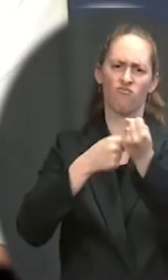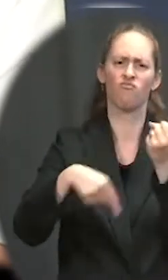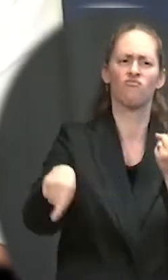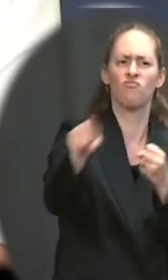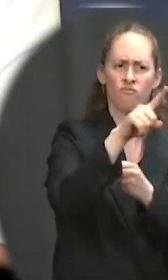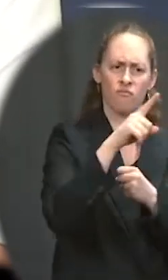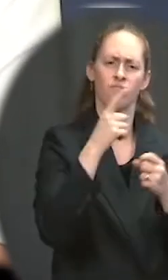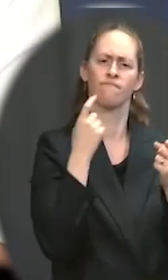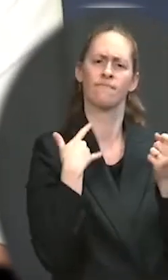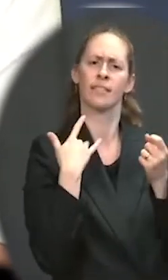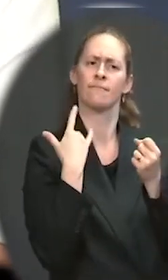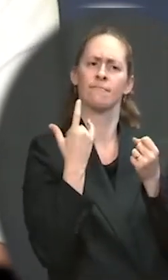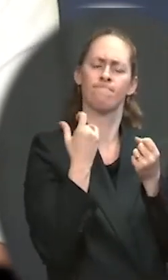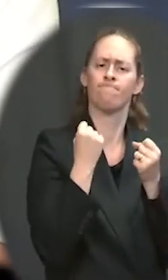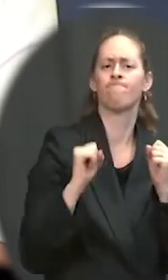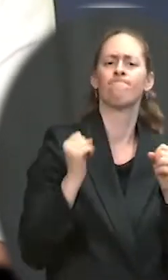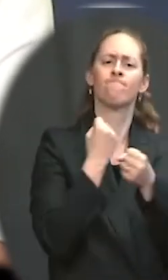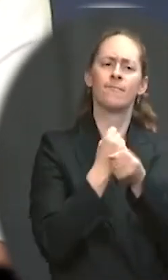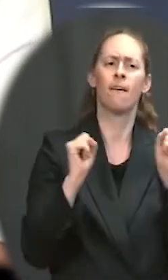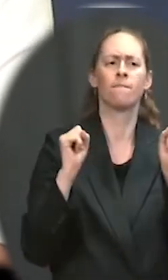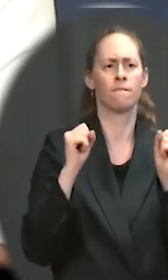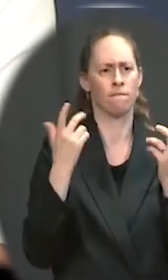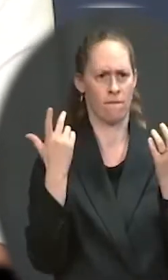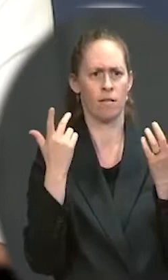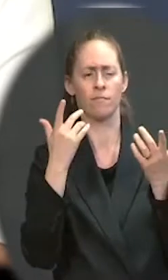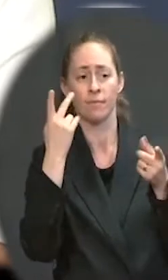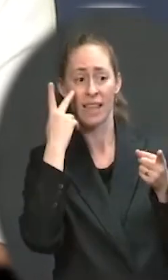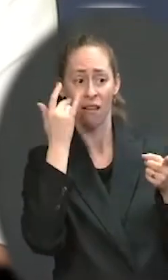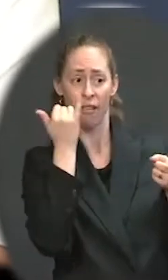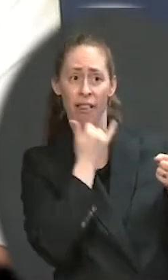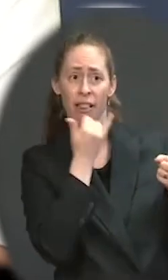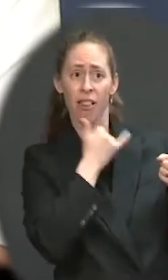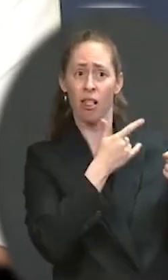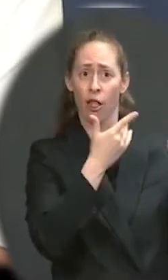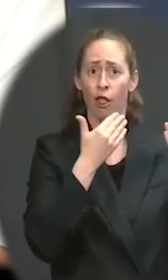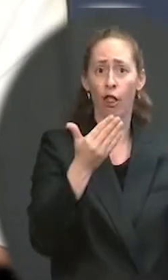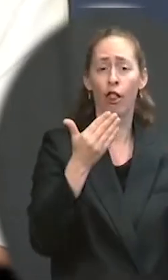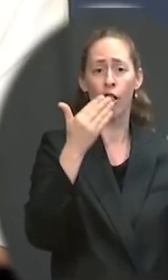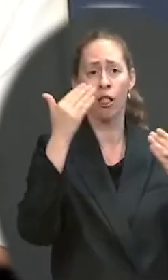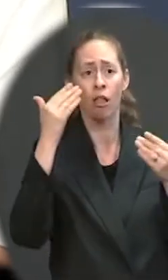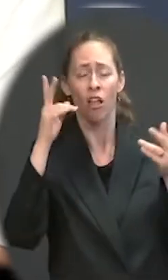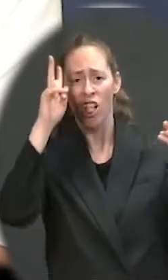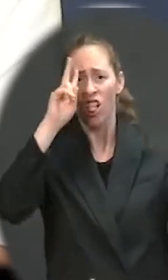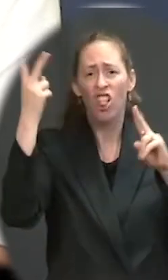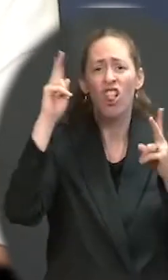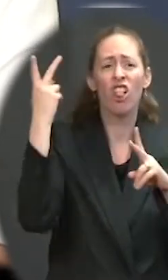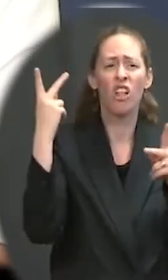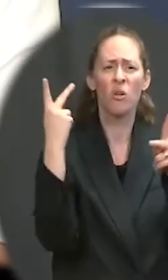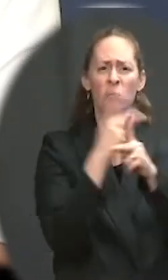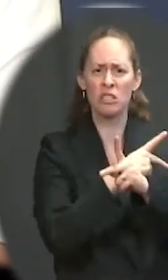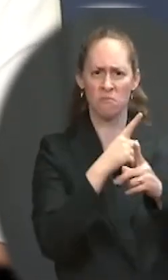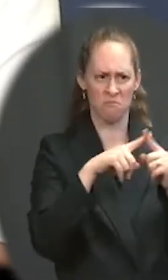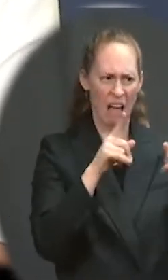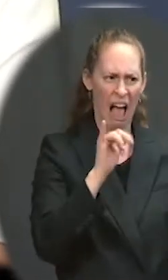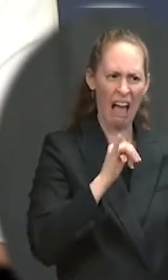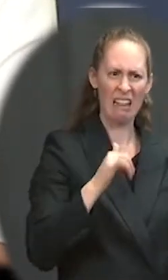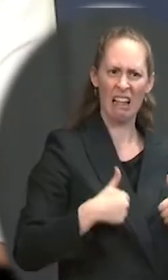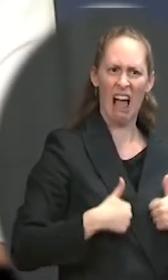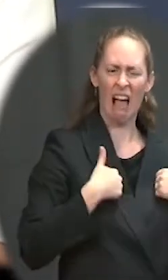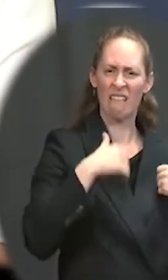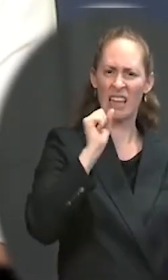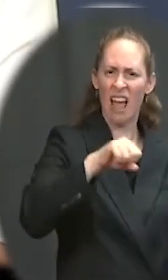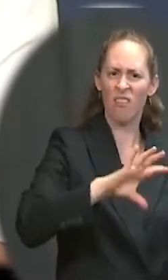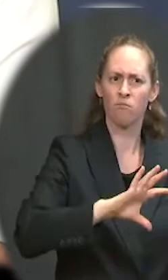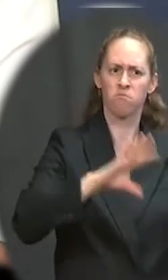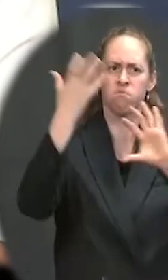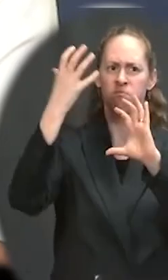done to ensure that this type of misinformation, disinformation, damaging, sometimes life-threatening information is not going out to the American